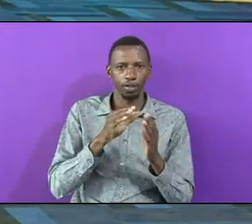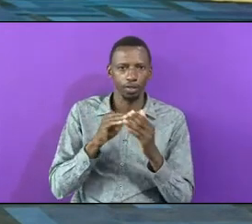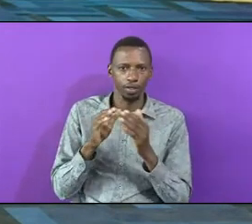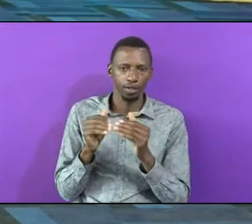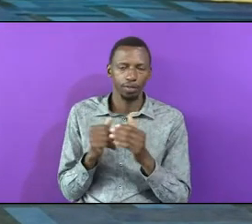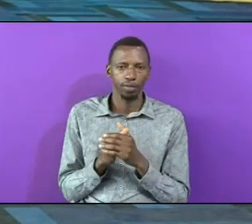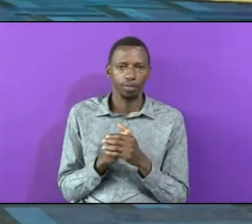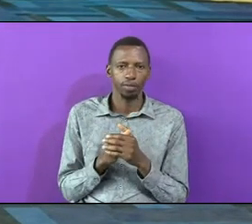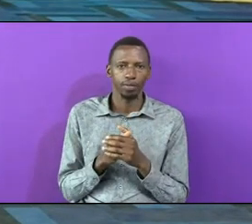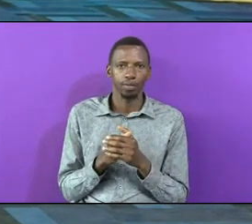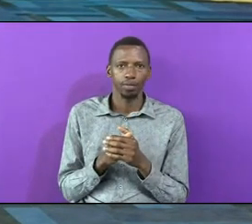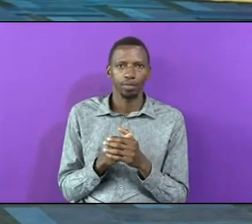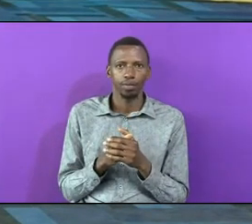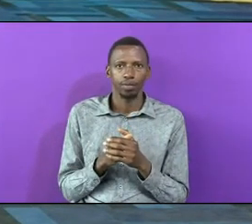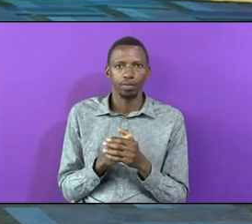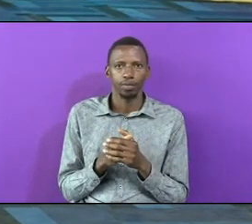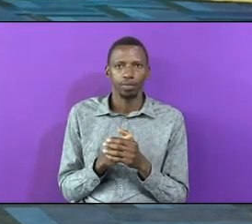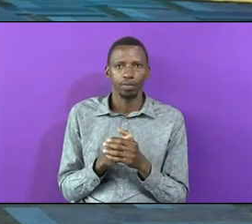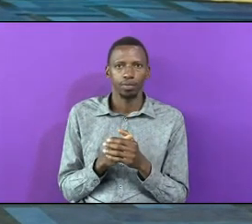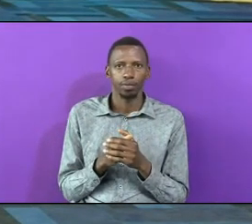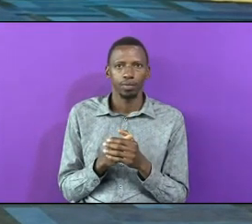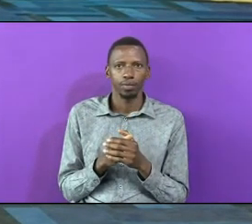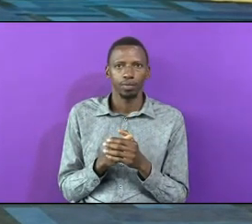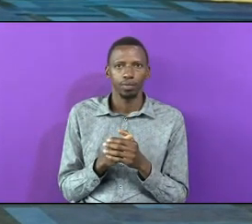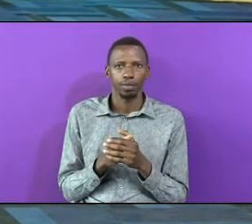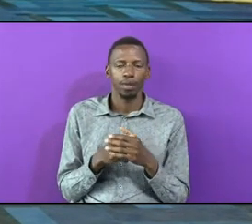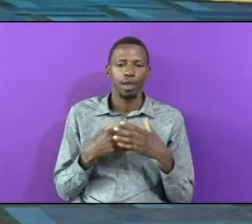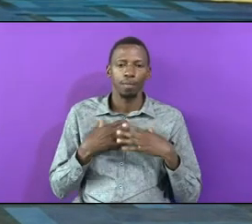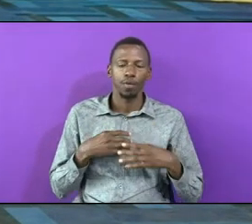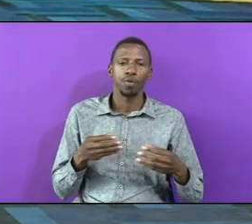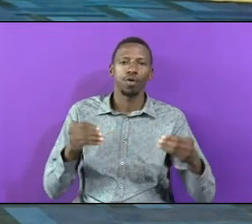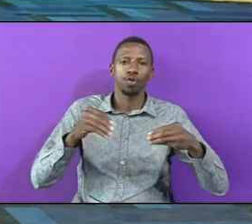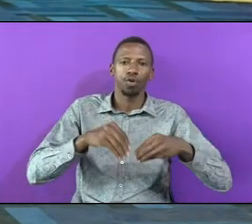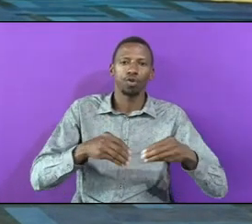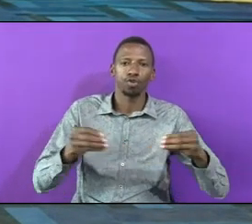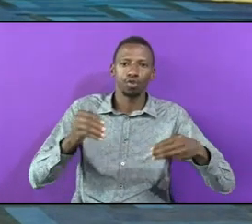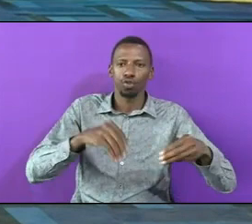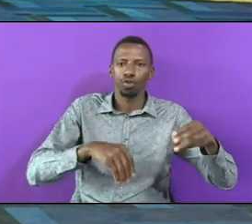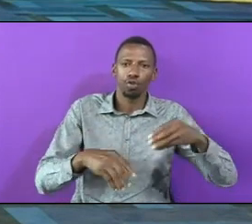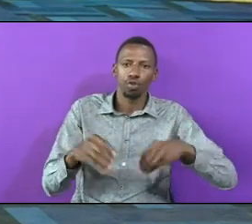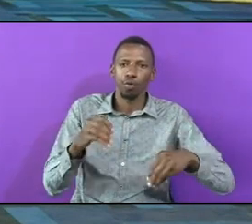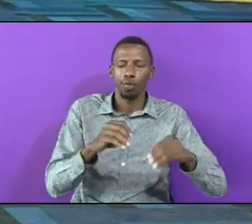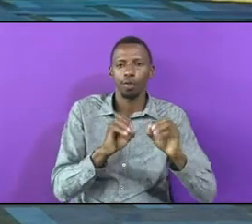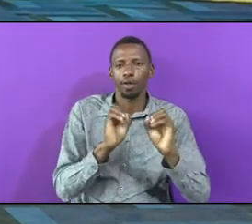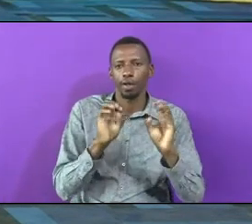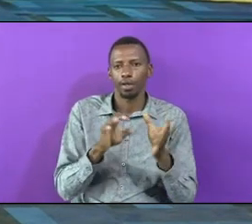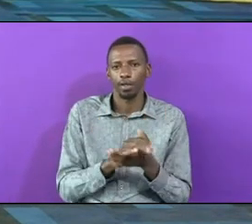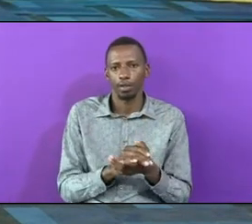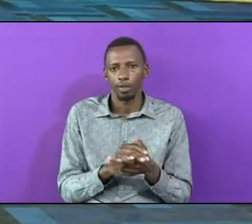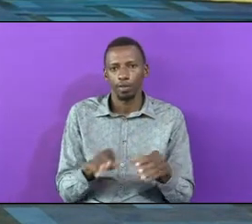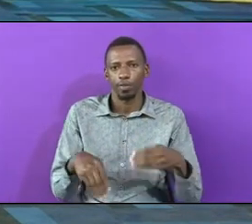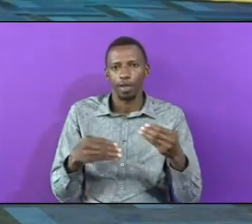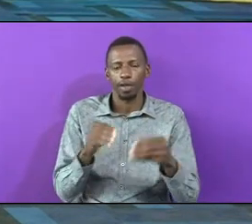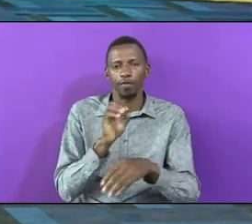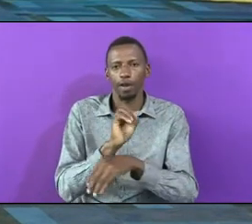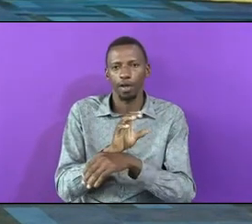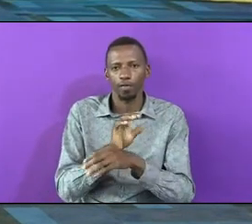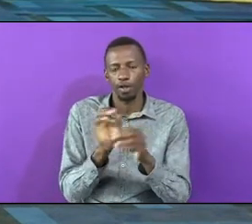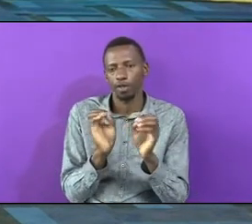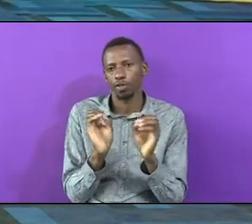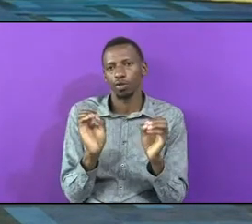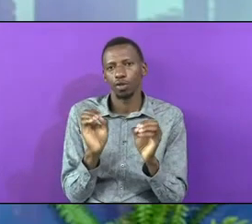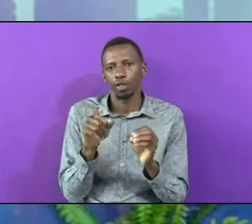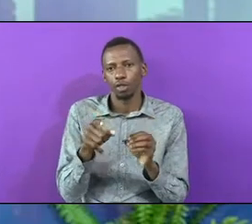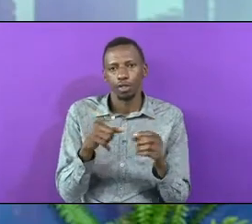Don't Ague This Commission People Did Not Contribute They Did Not Give Their Advice It Was A Statement